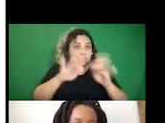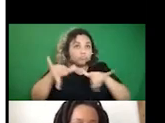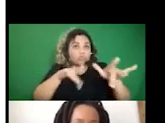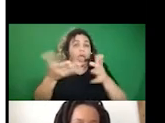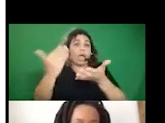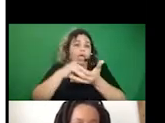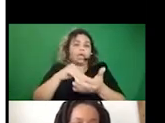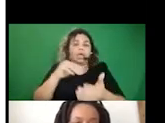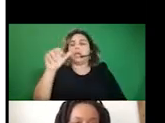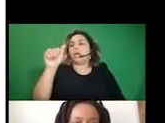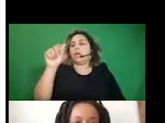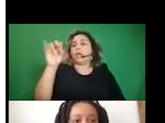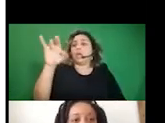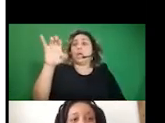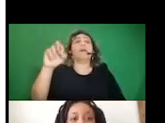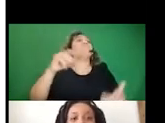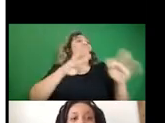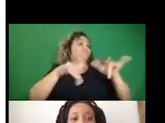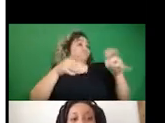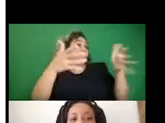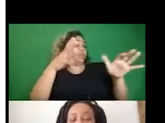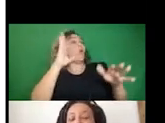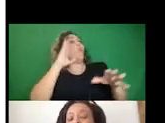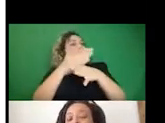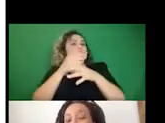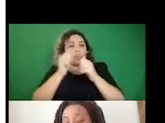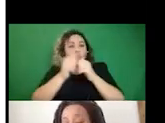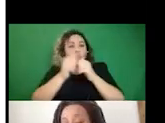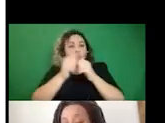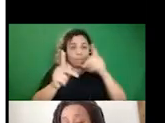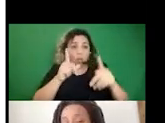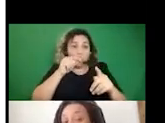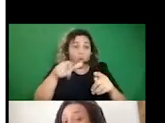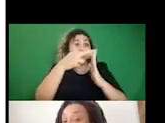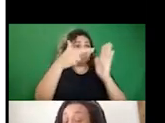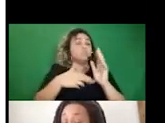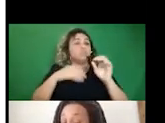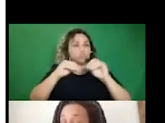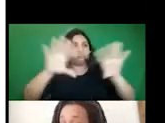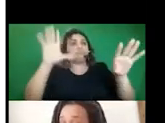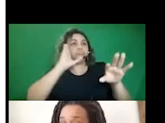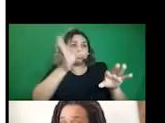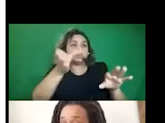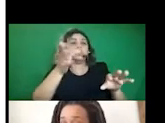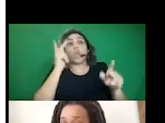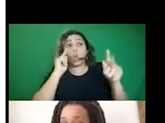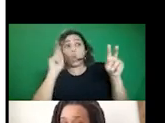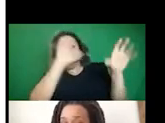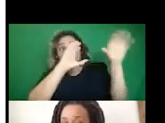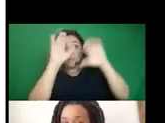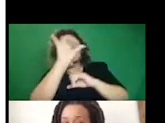Adrian is saying that it's recorded and we'll share with folks who are registered. So look out for that.